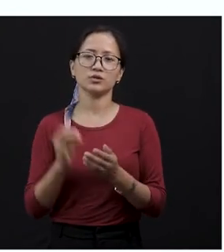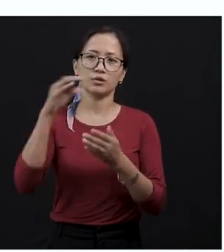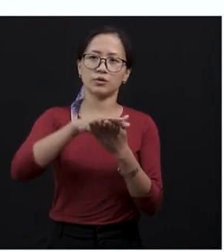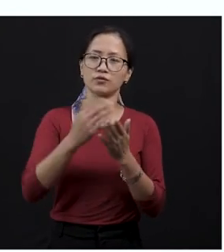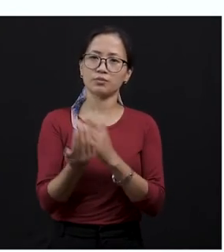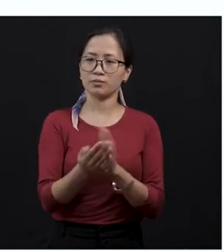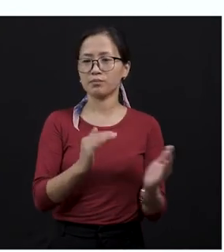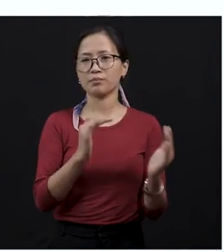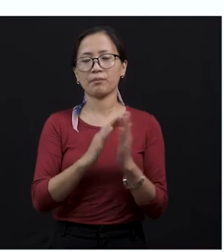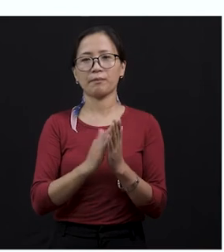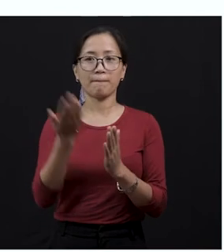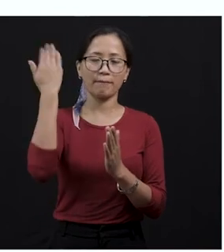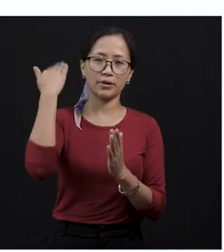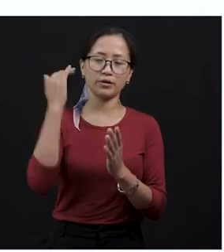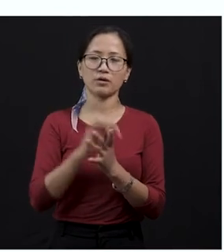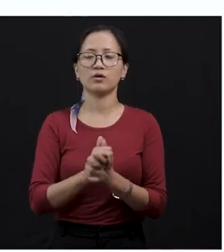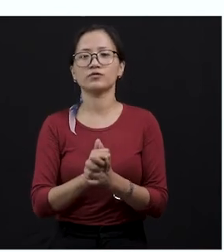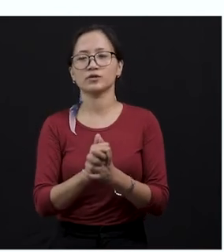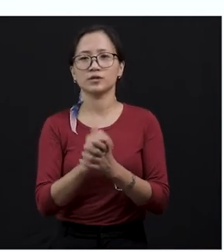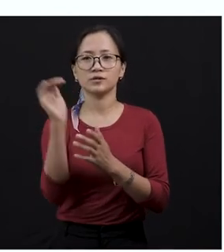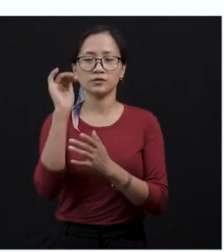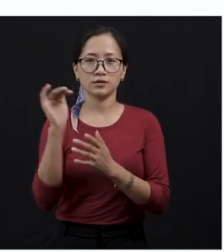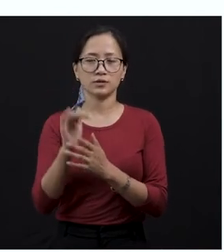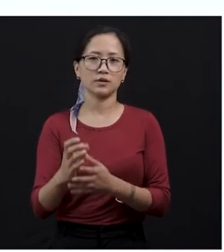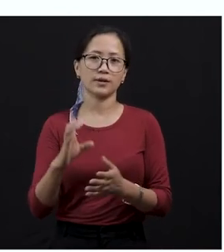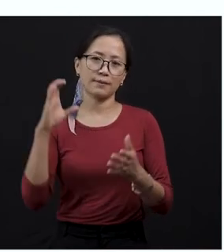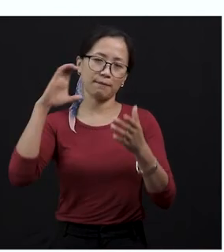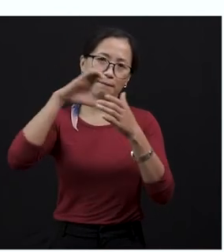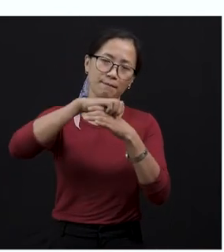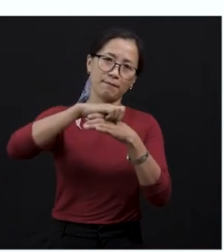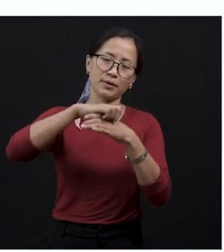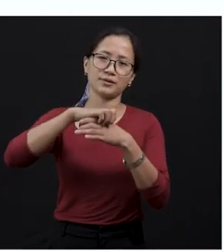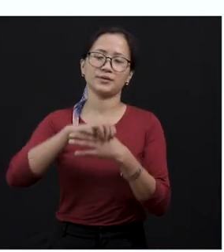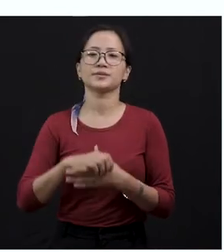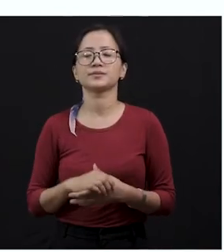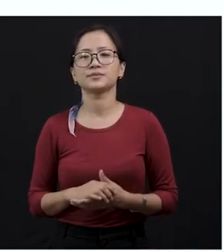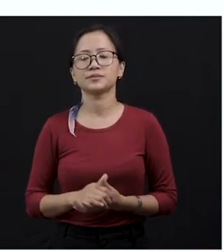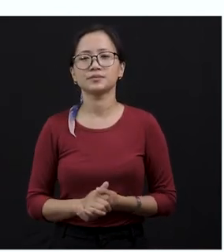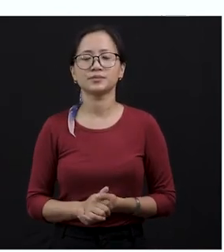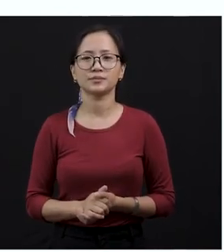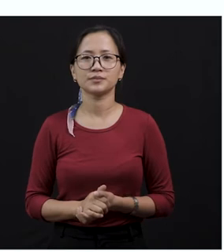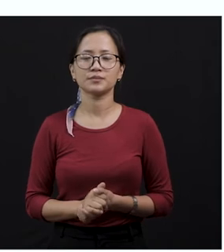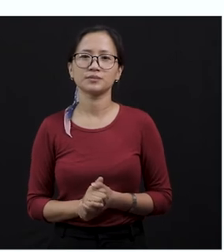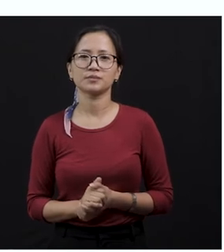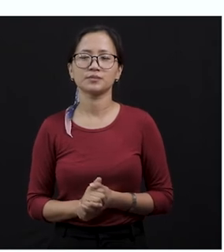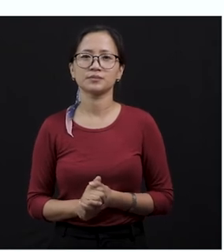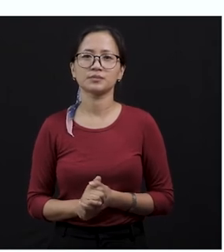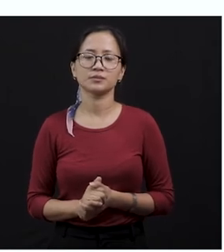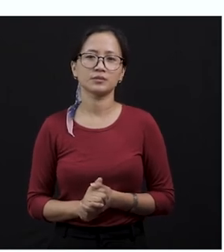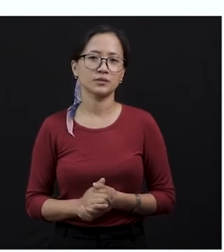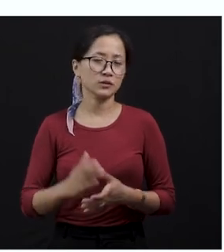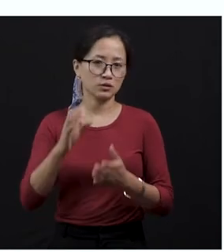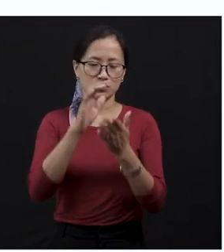snake and then bit the neck, okay? Of the snake. Quickly bit the spine. For a snake, the